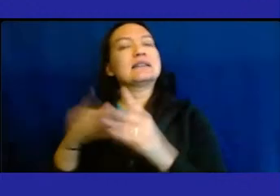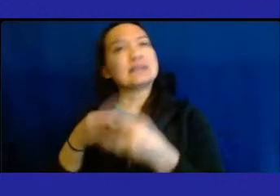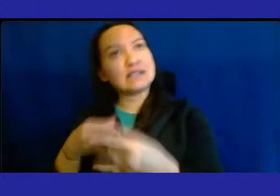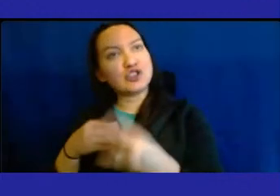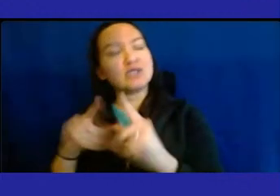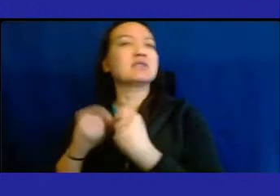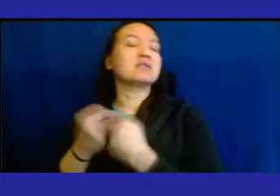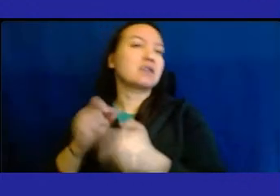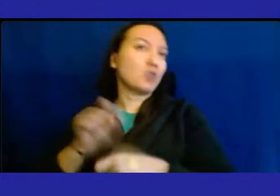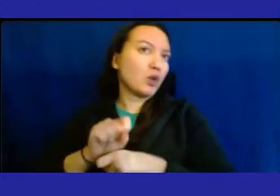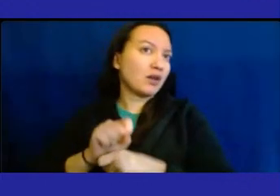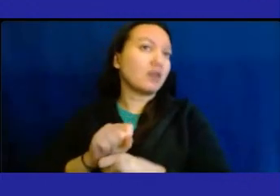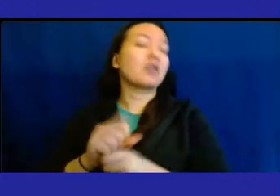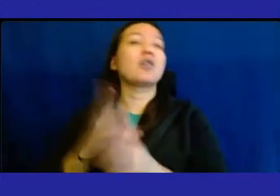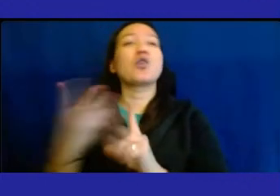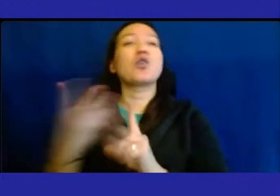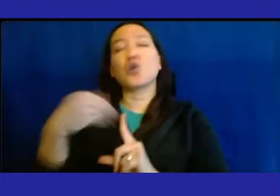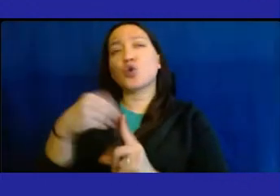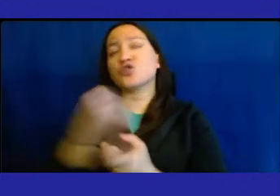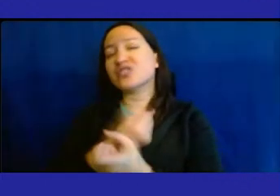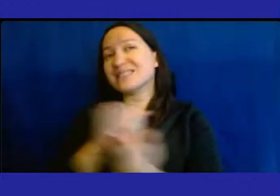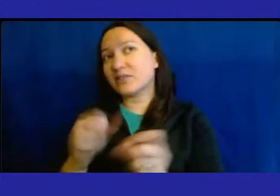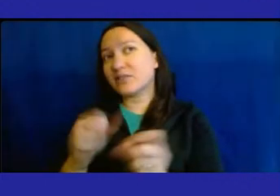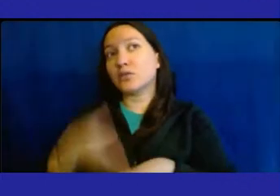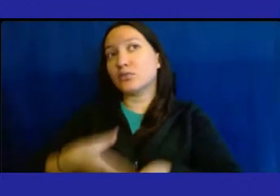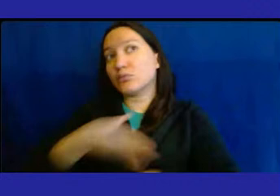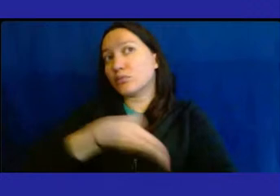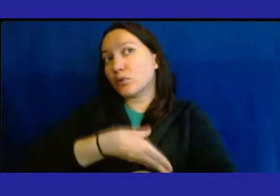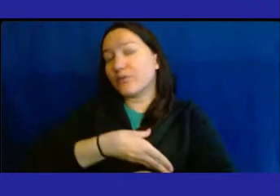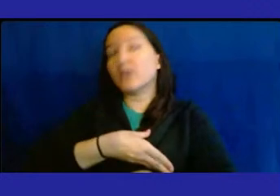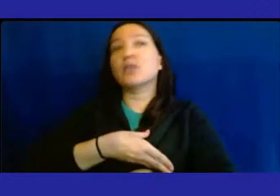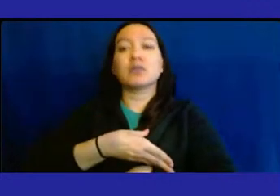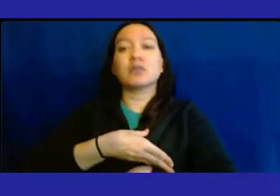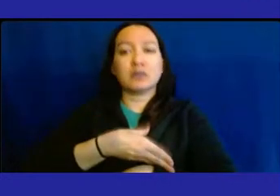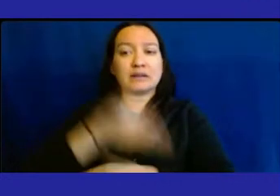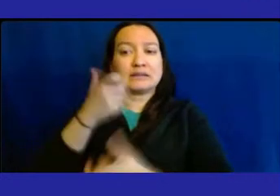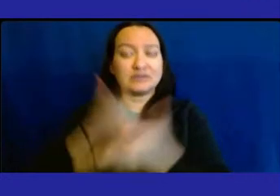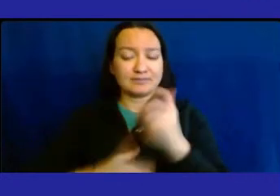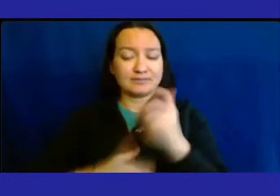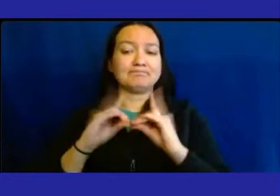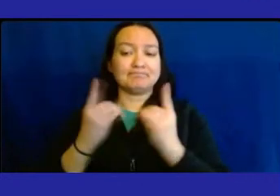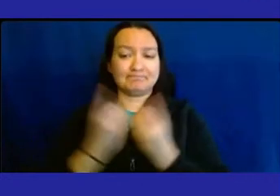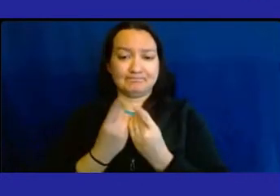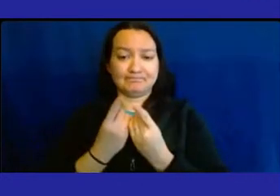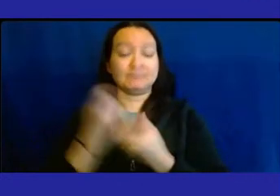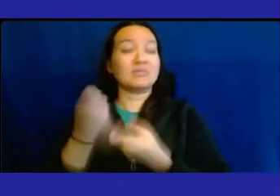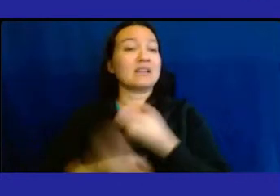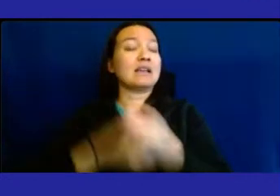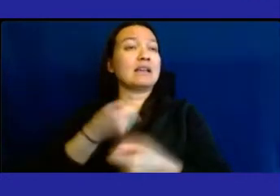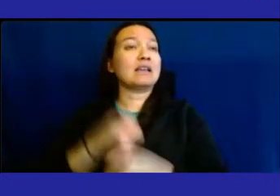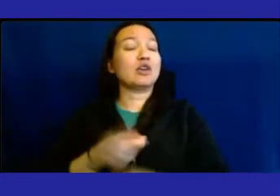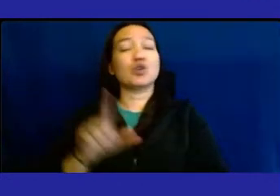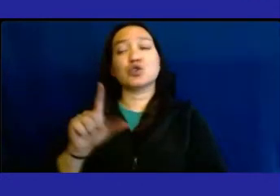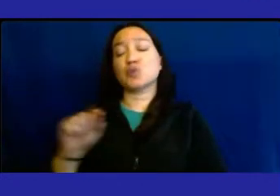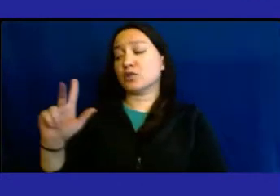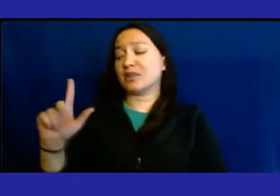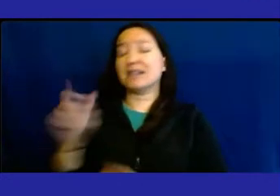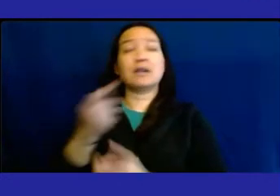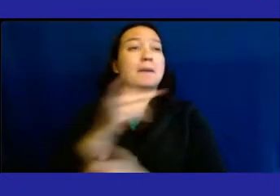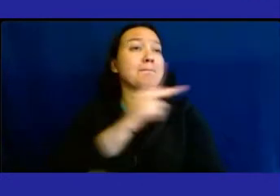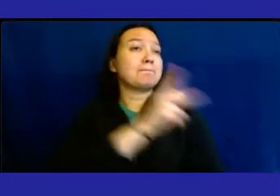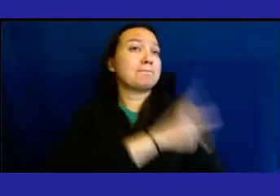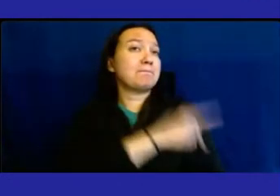of safety, and develop an improvement plan for each department. In 2023, the patient safety department